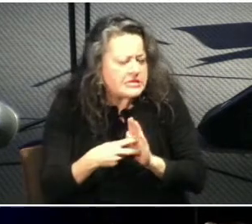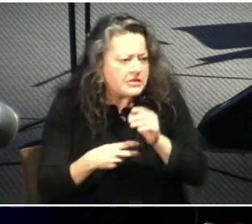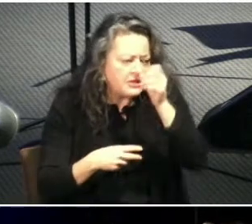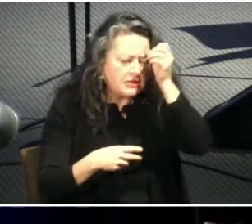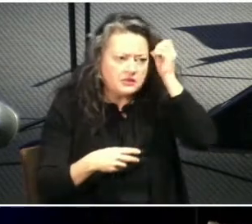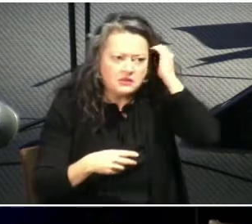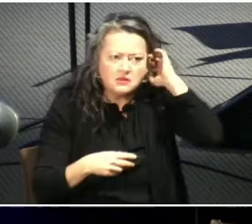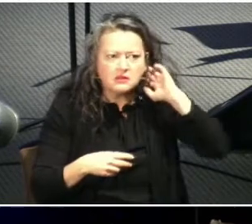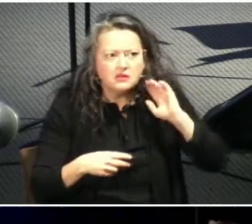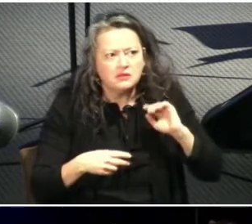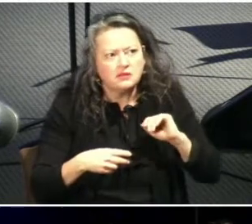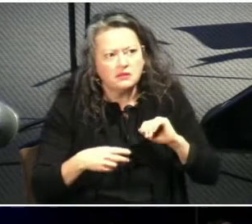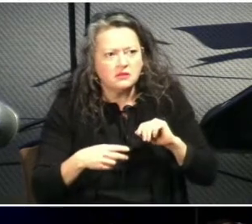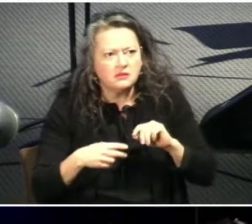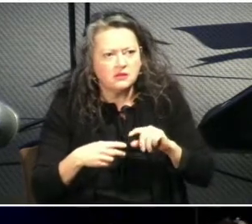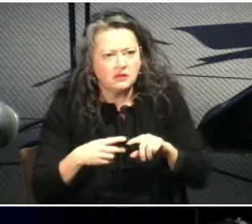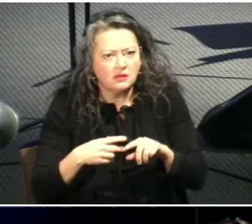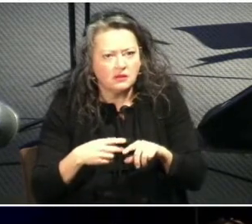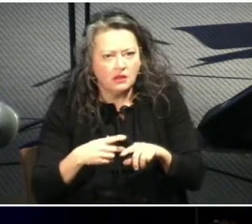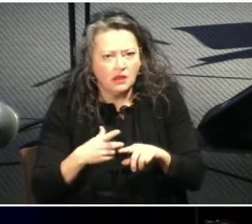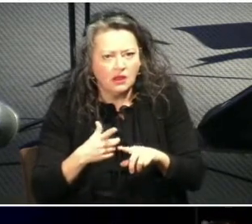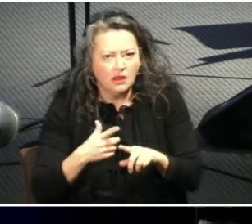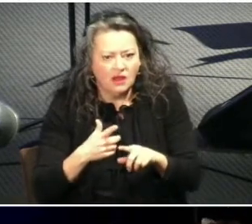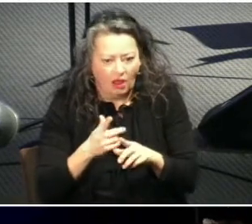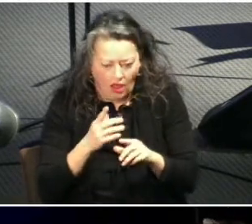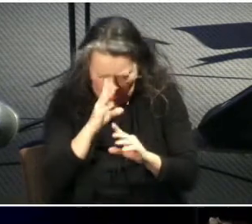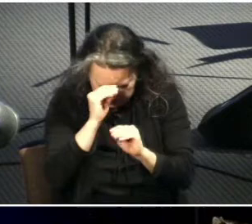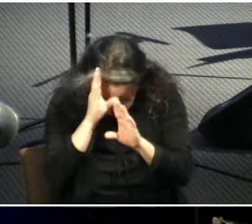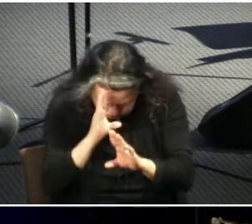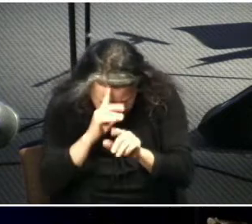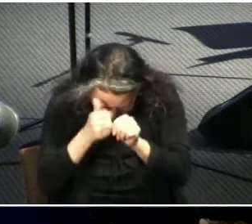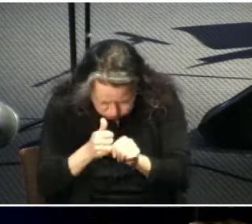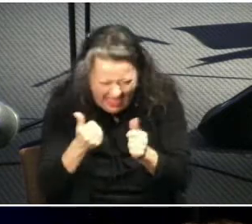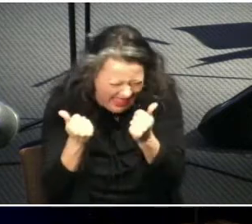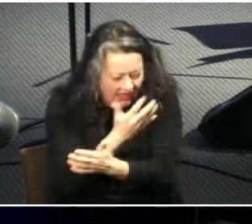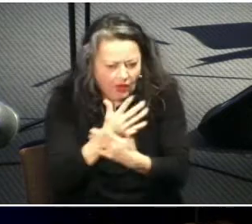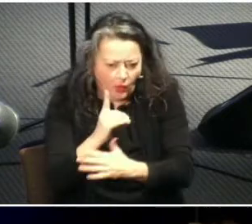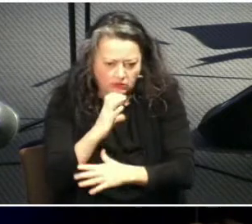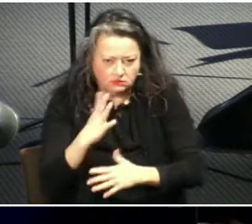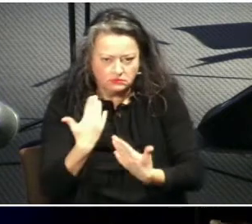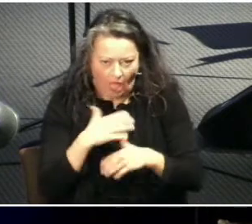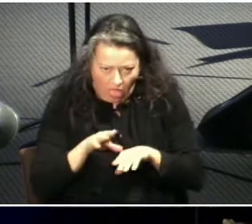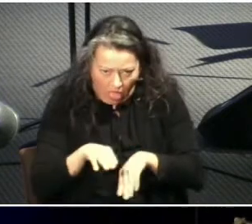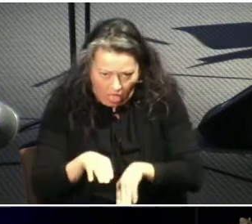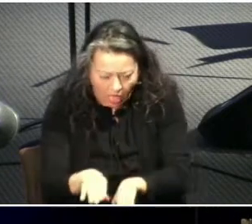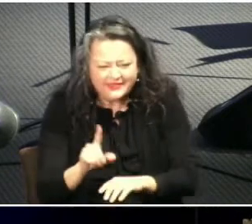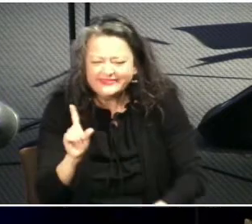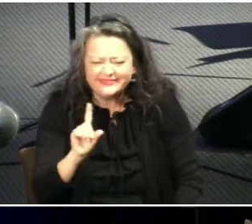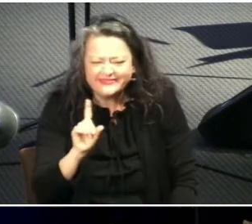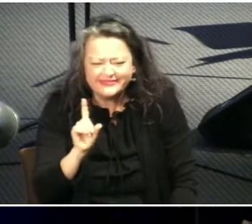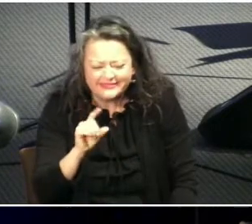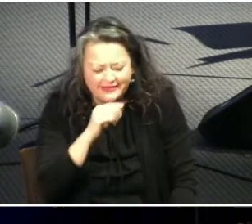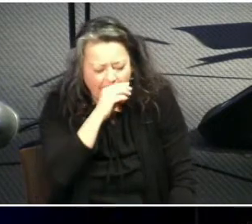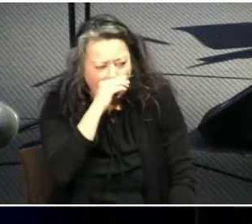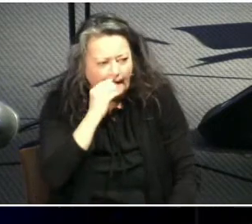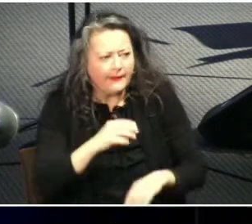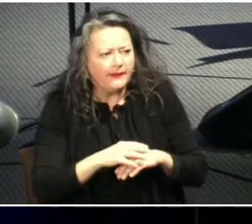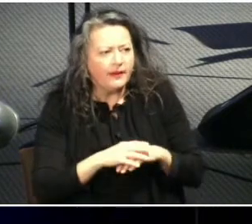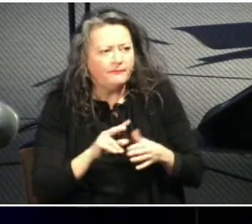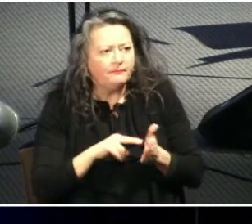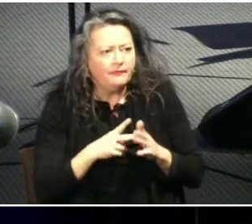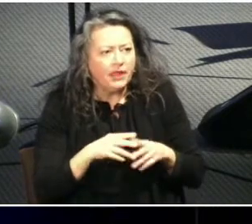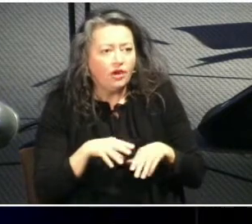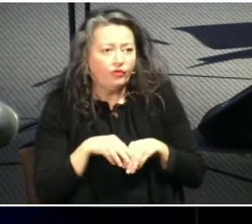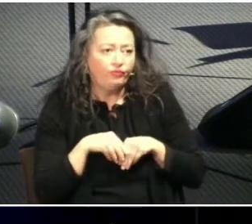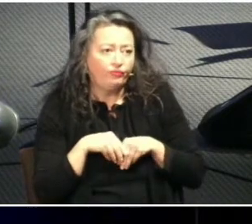it doesn't mean women that as soon as we get married we become complacent wallflowers who just have to